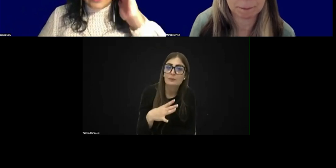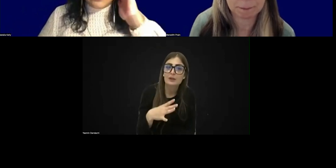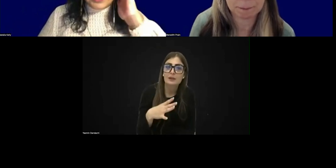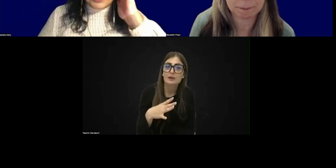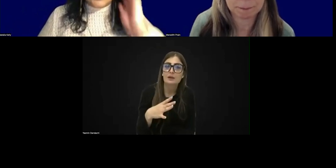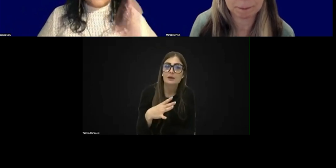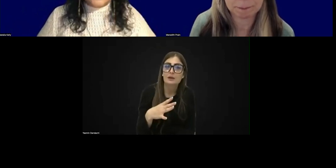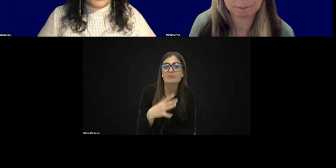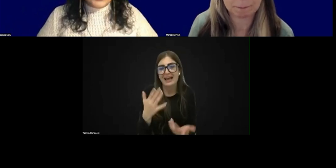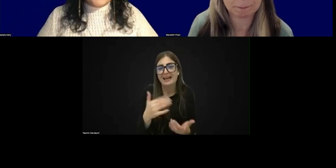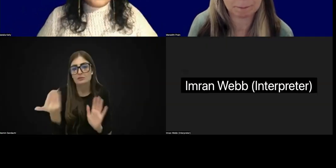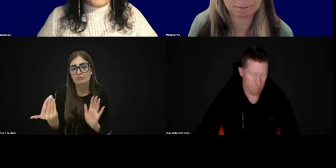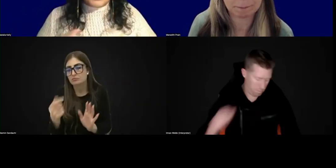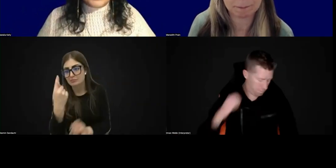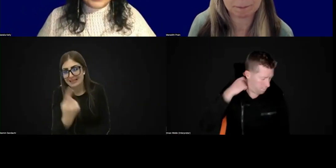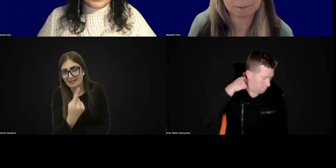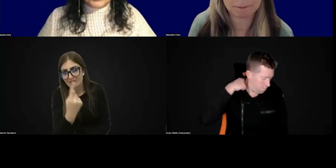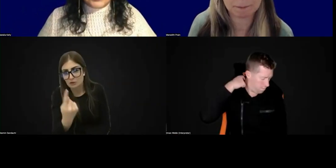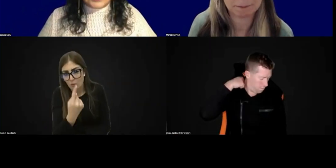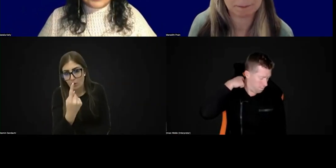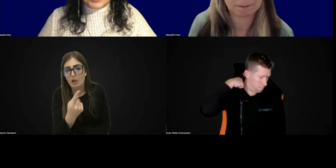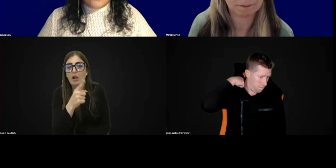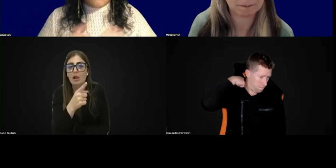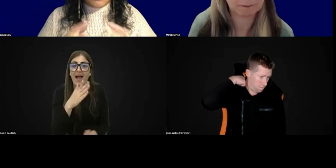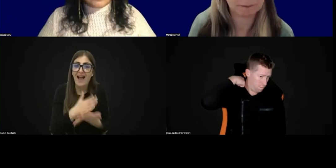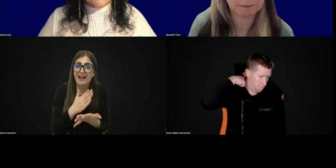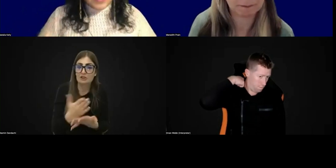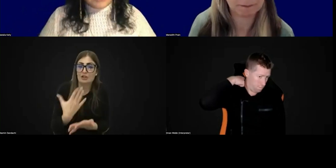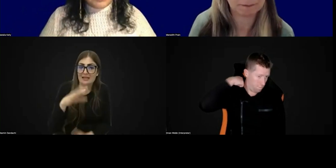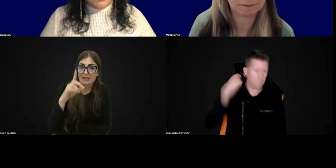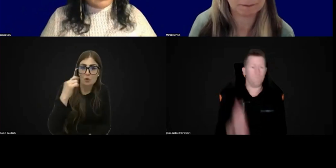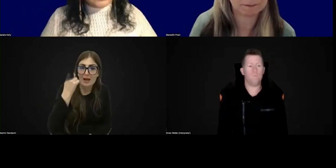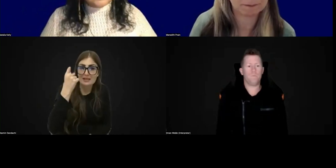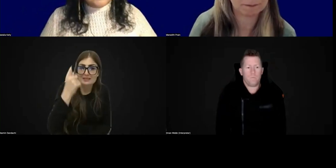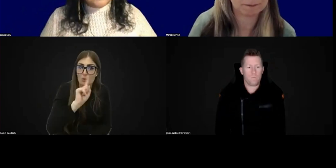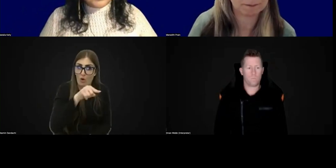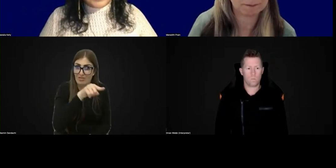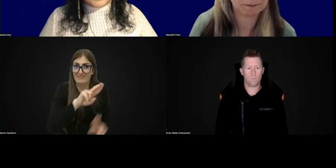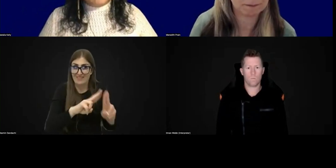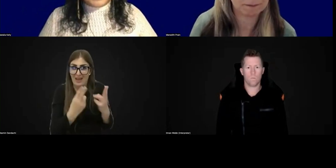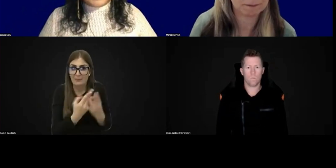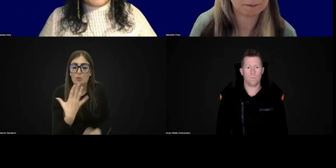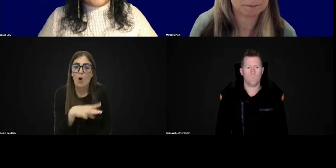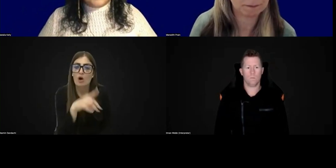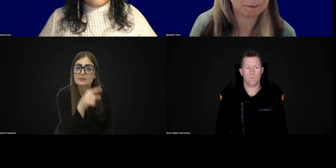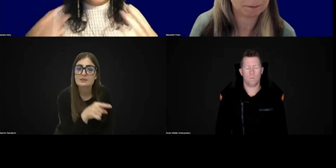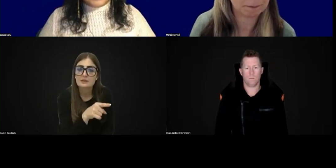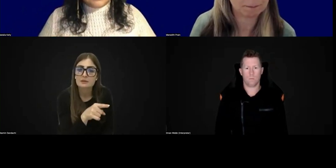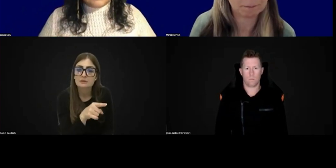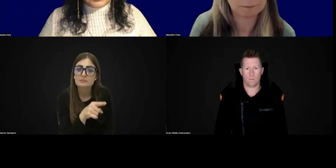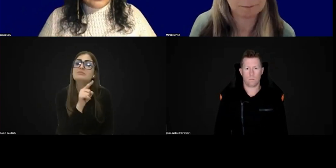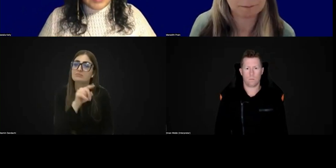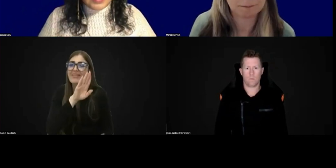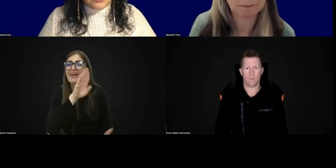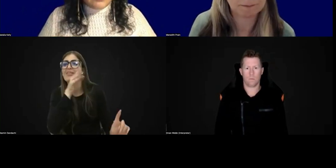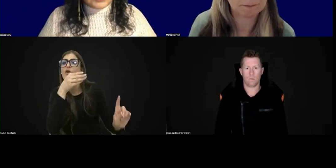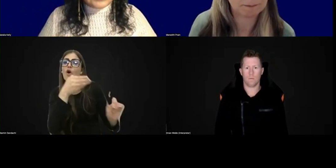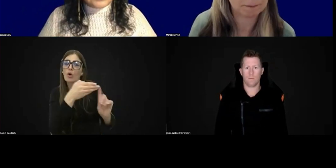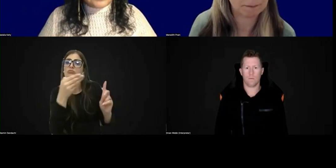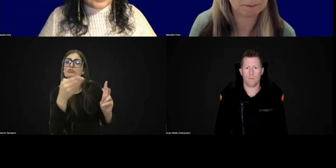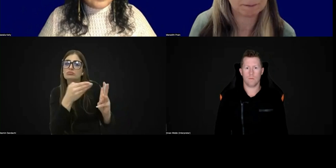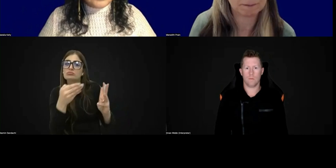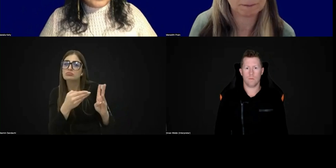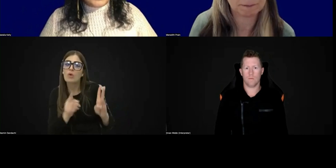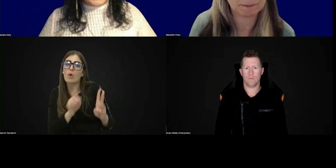and, or the individual. So you actually need to understand what the family want. Um, and then the goals get generated according